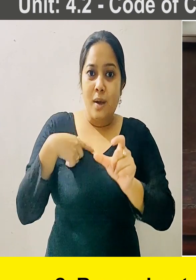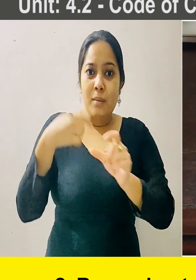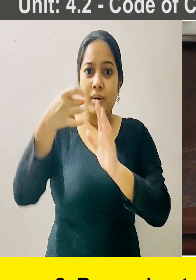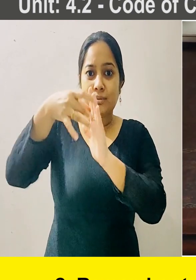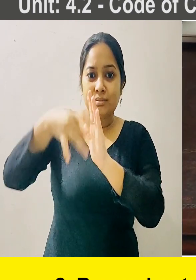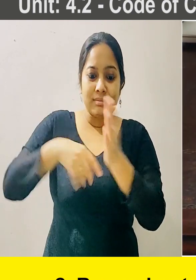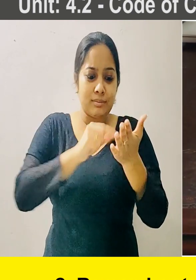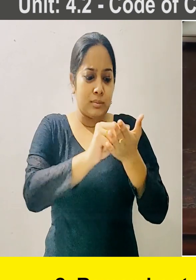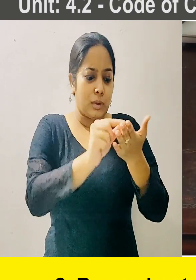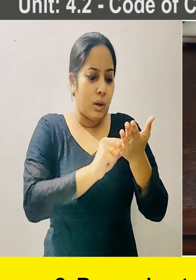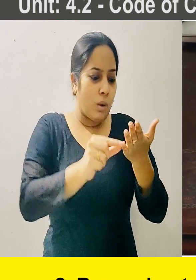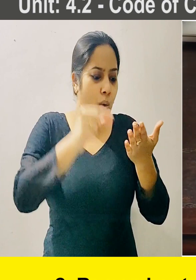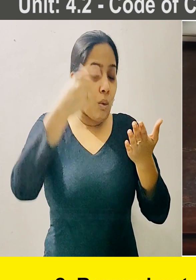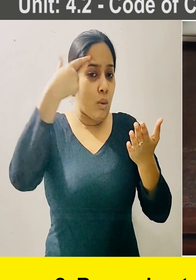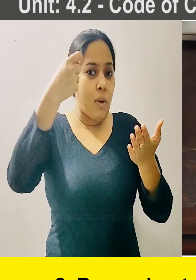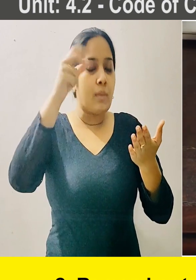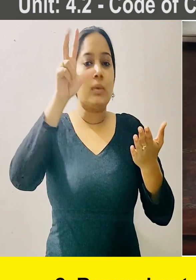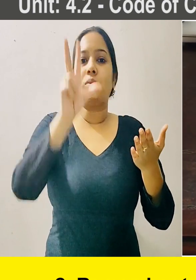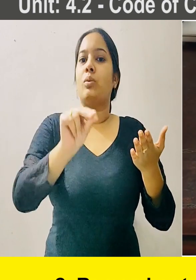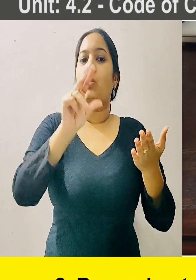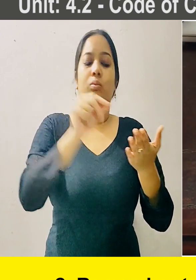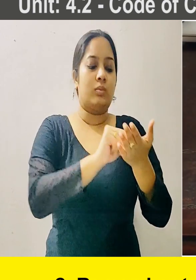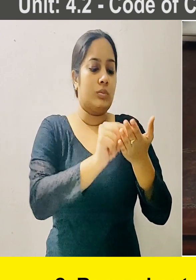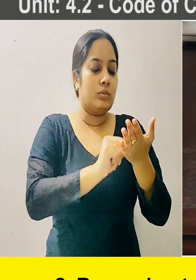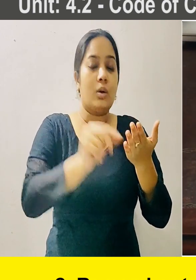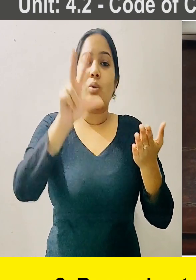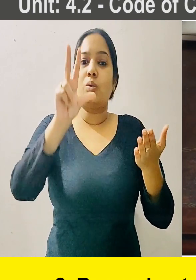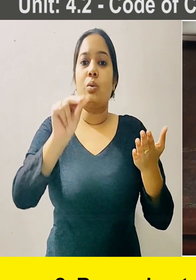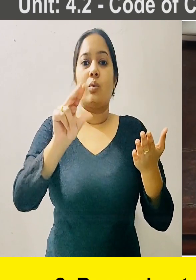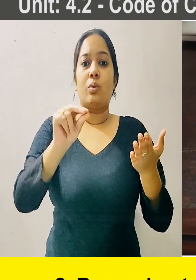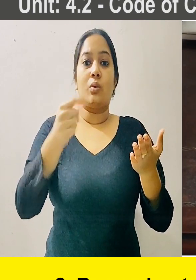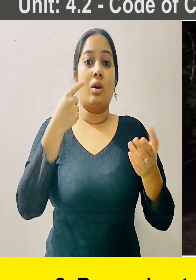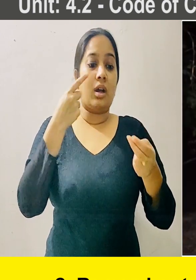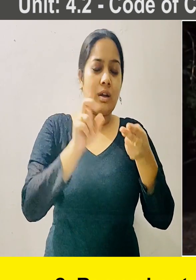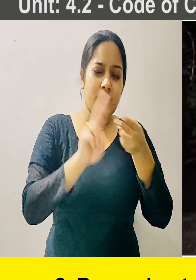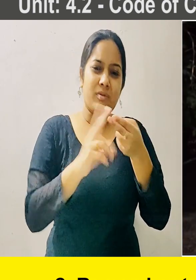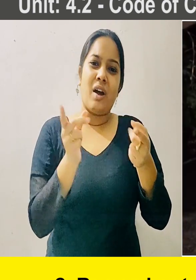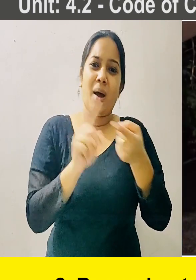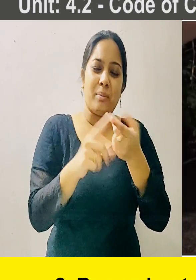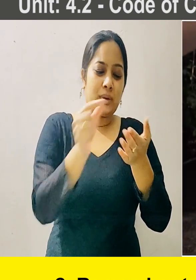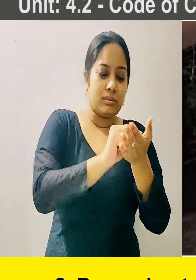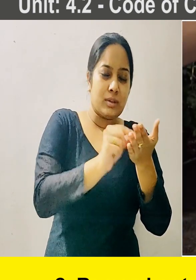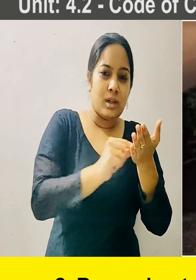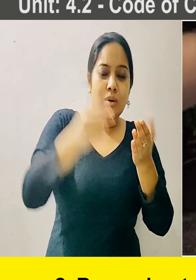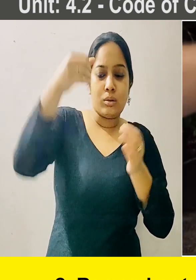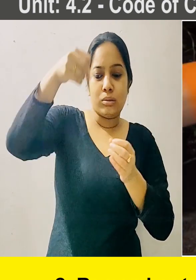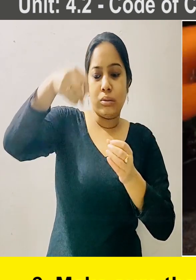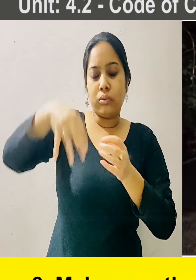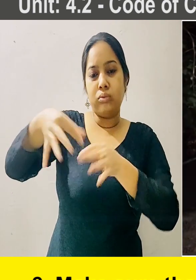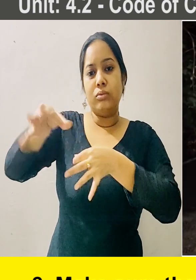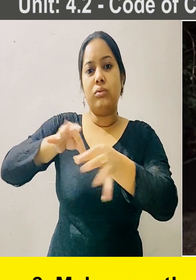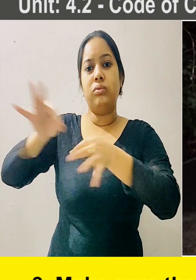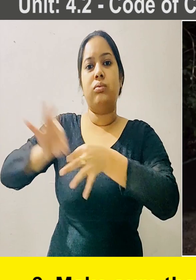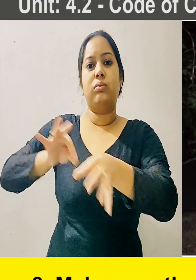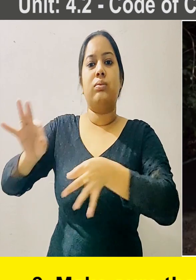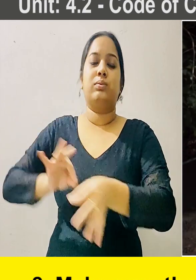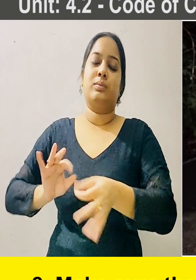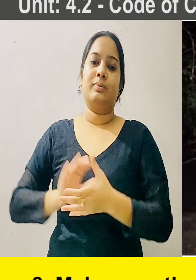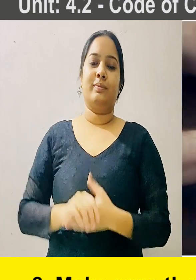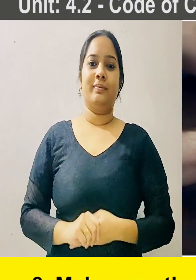information on a piece of paper. If done so, it should be duly shredded. 3.